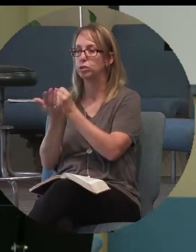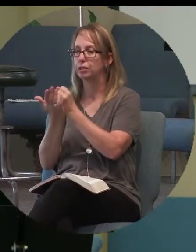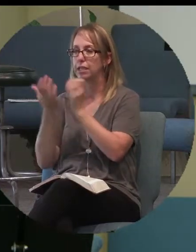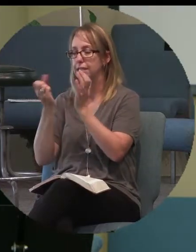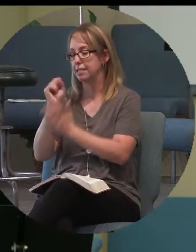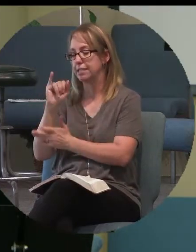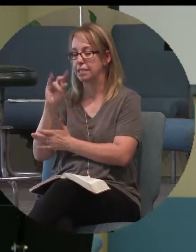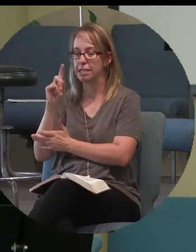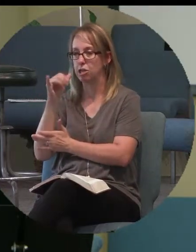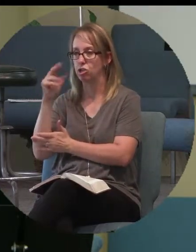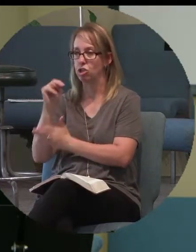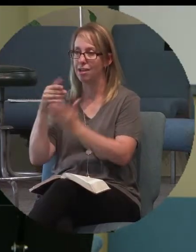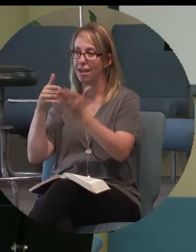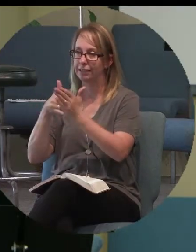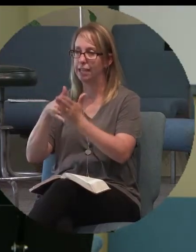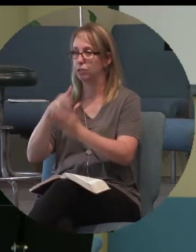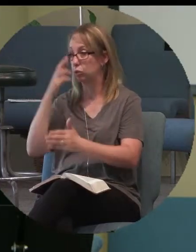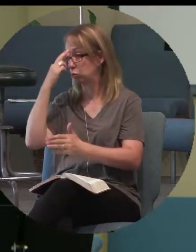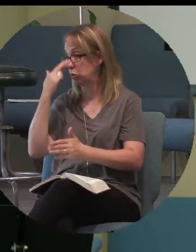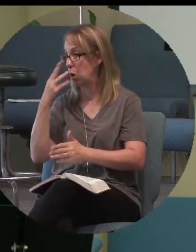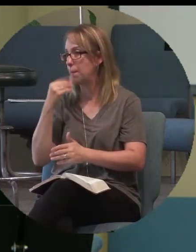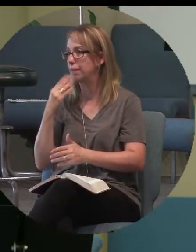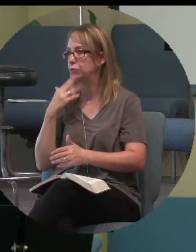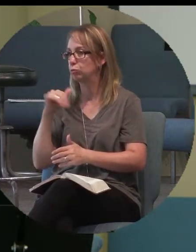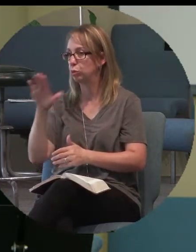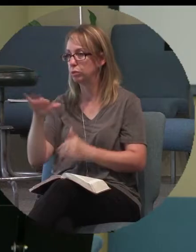Jerusalem and the Old Testament.